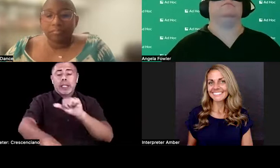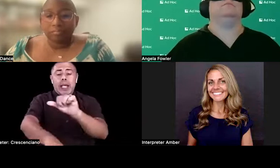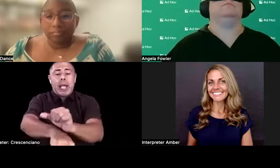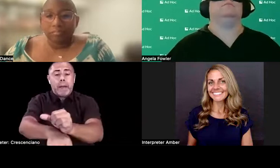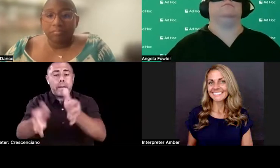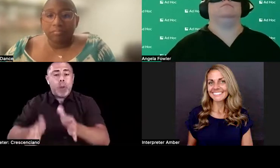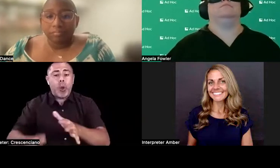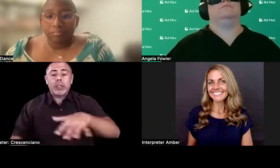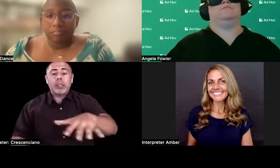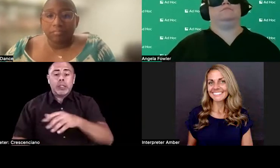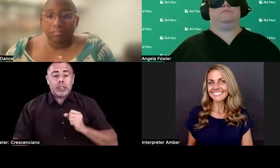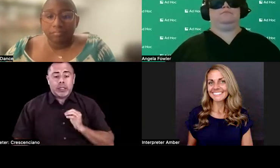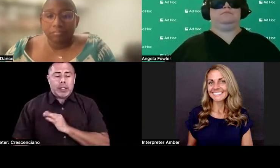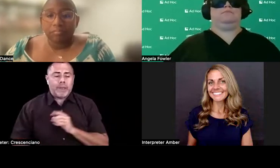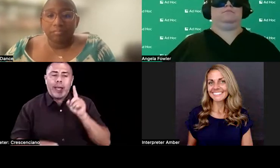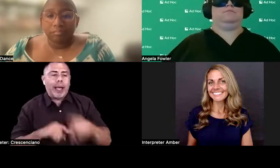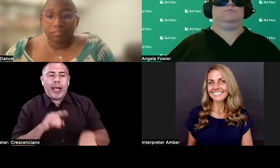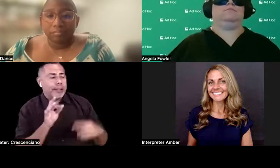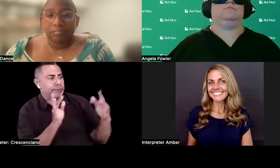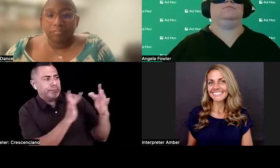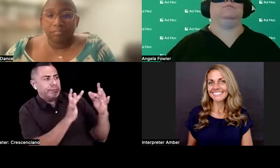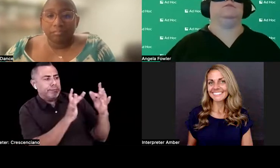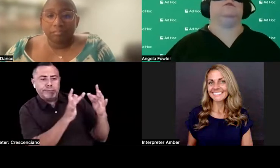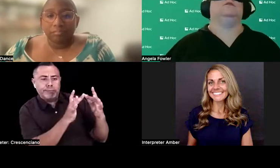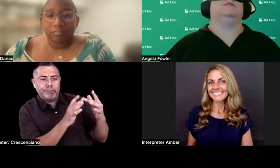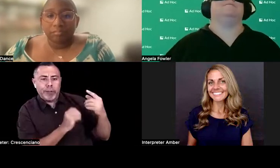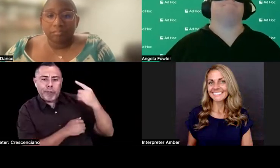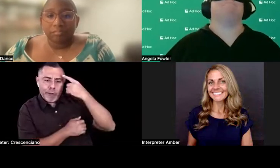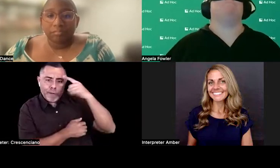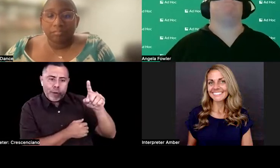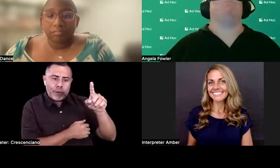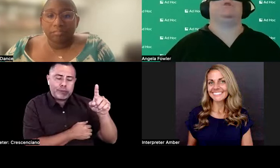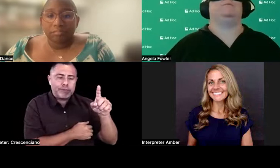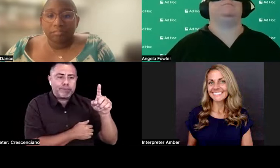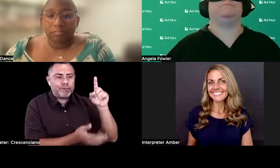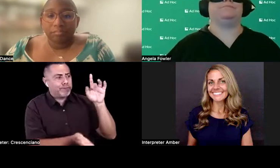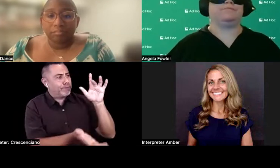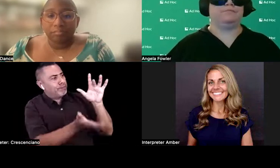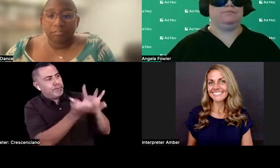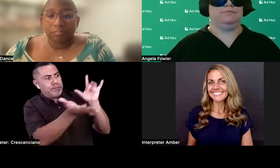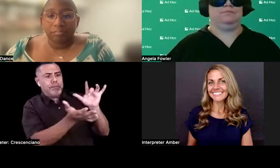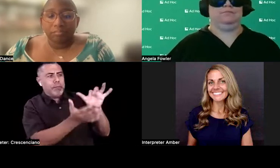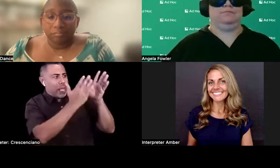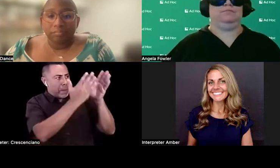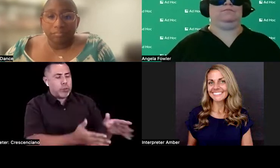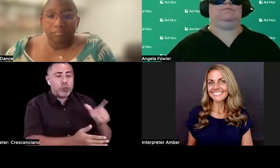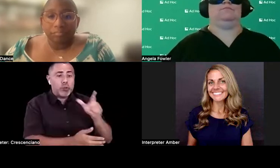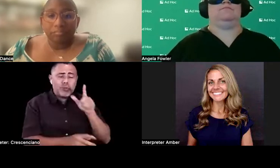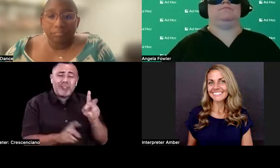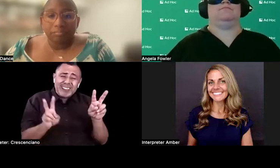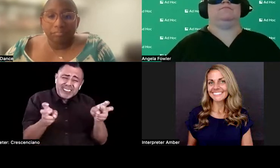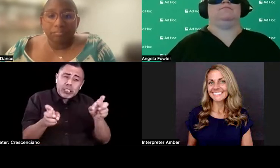employees who are interested in trying to, um, take advantage of this person that's supposed to be an advocate for DEI.